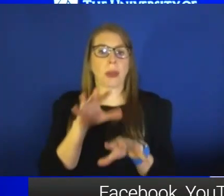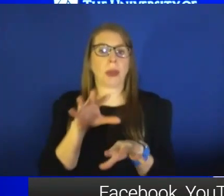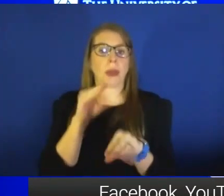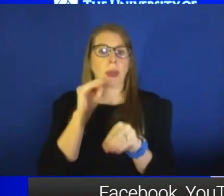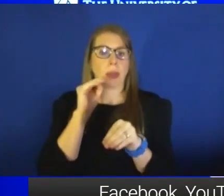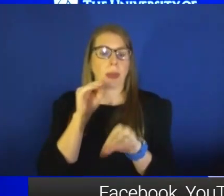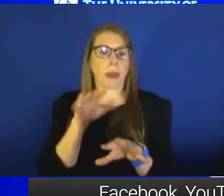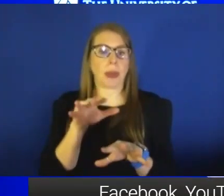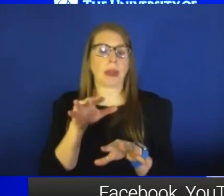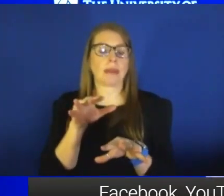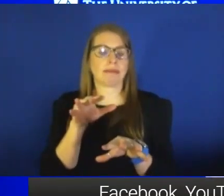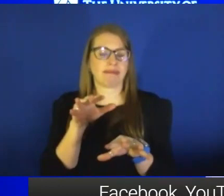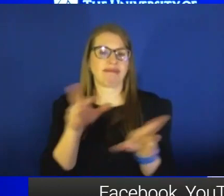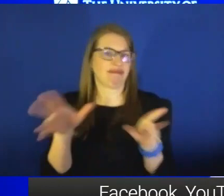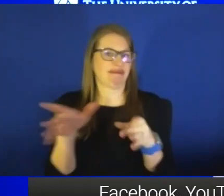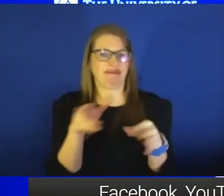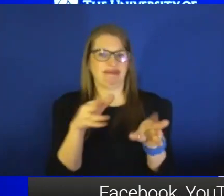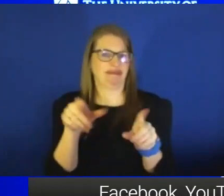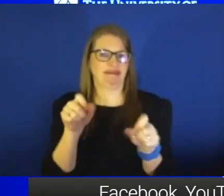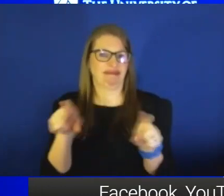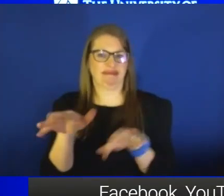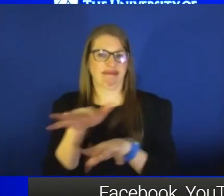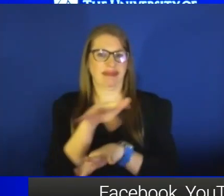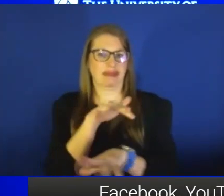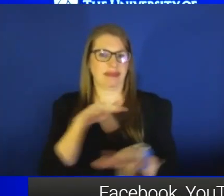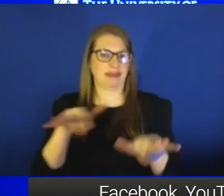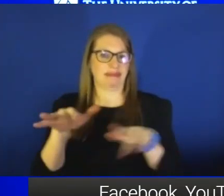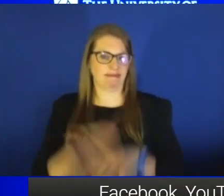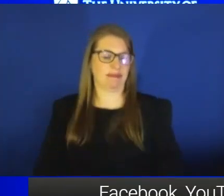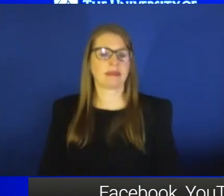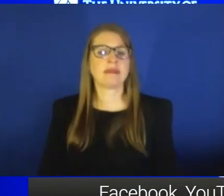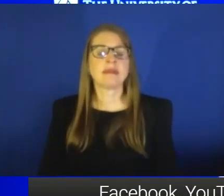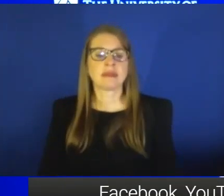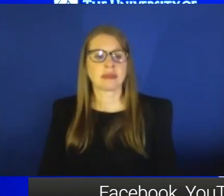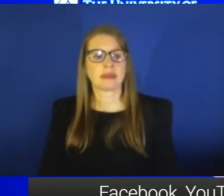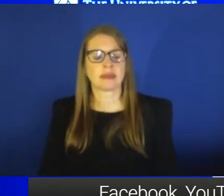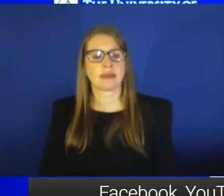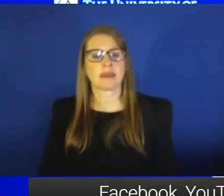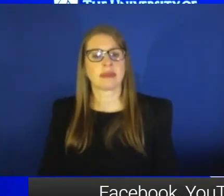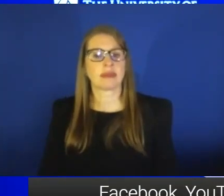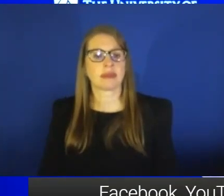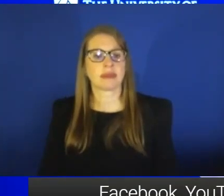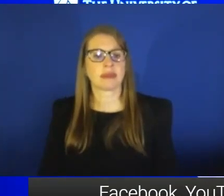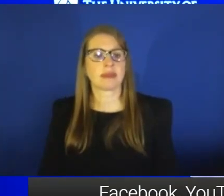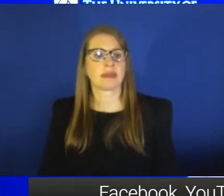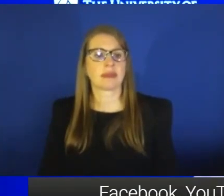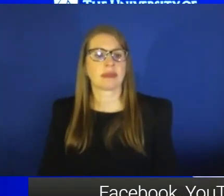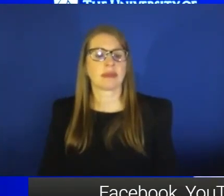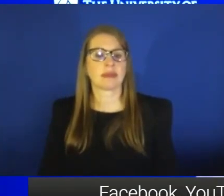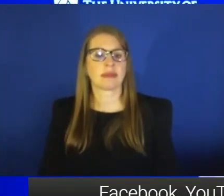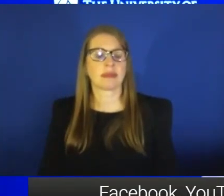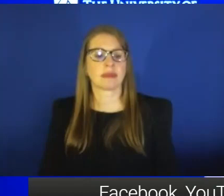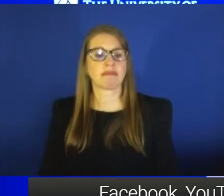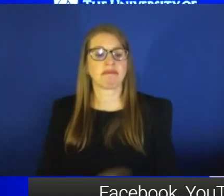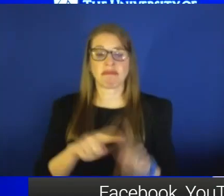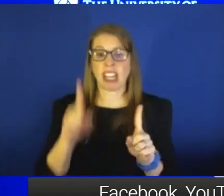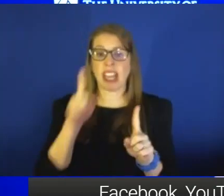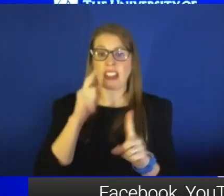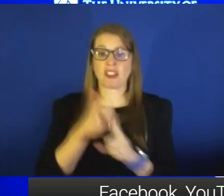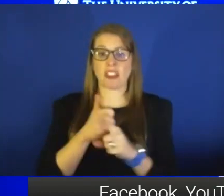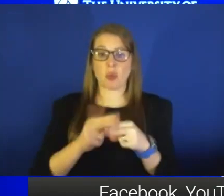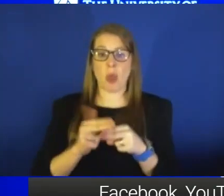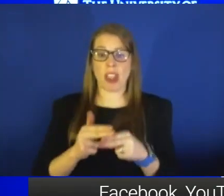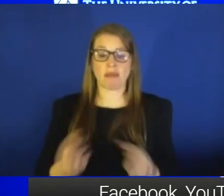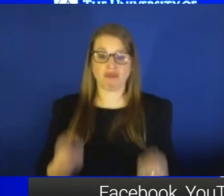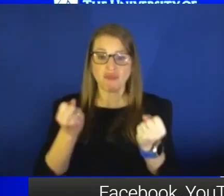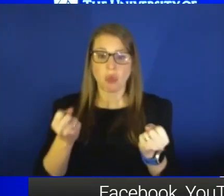expelling droplets and virus into the air should they be infected. But I think you can go and do weights or work out with a trainer. I think